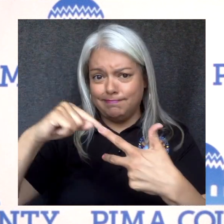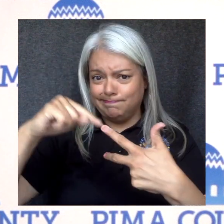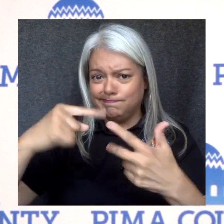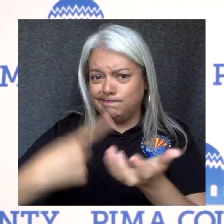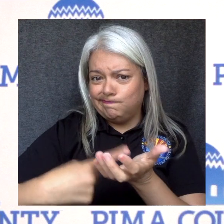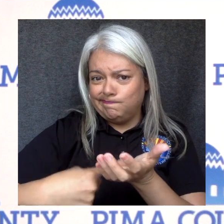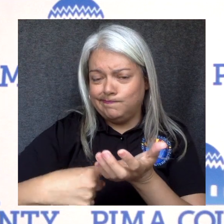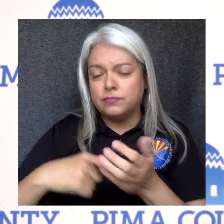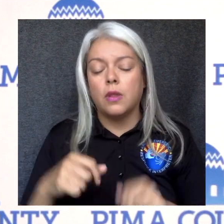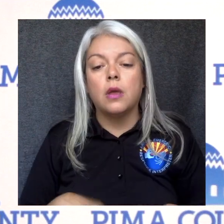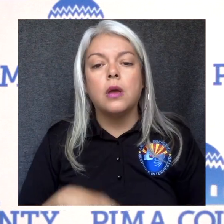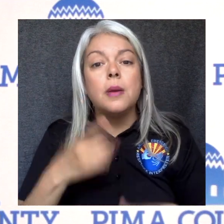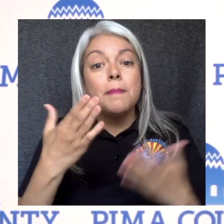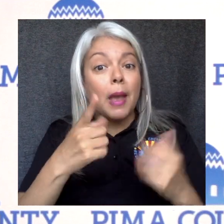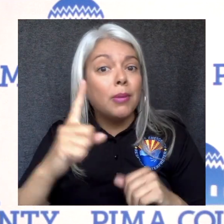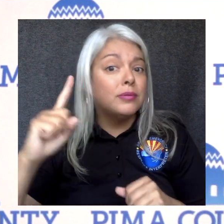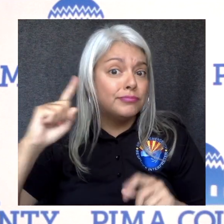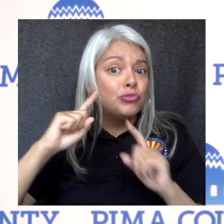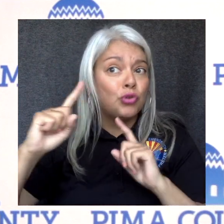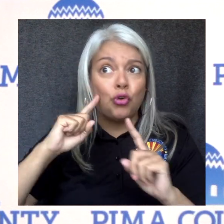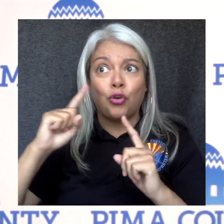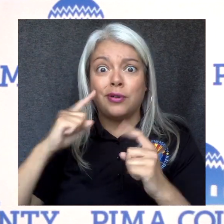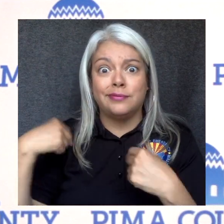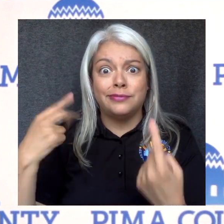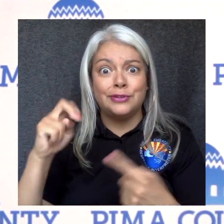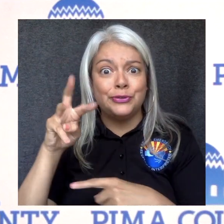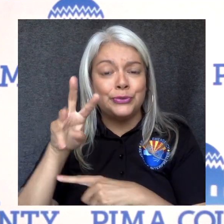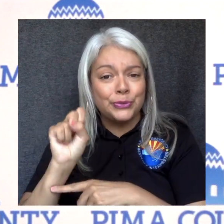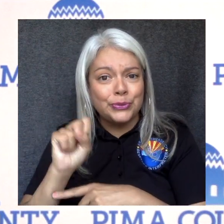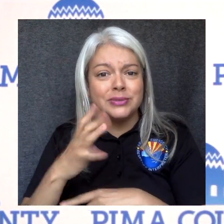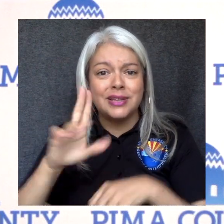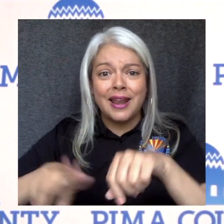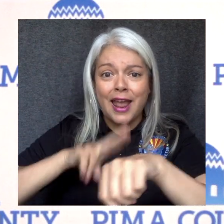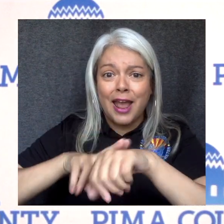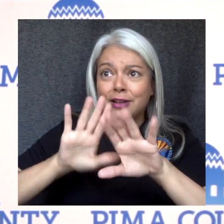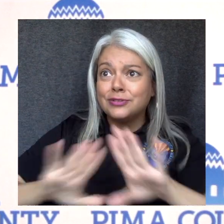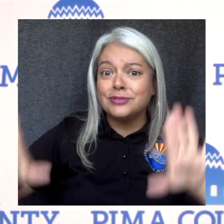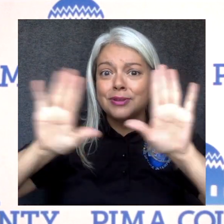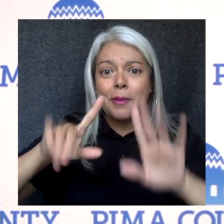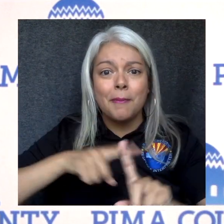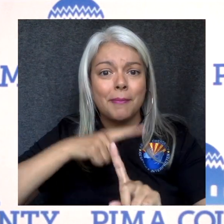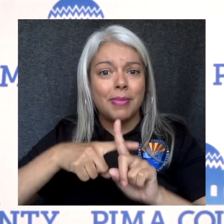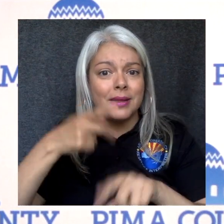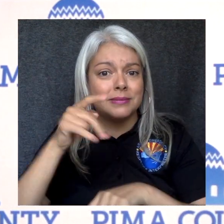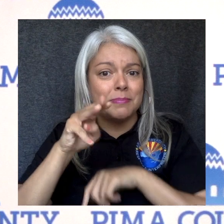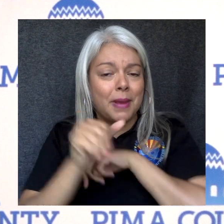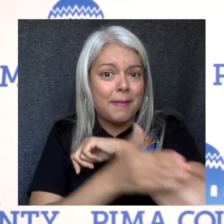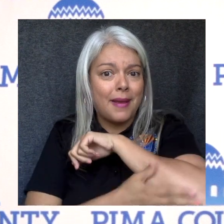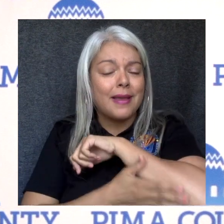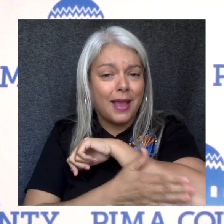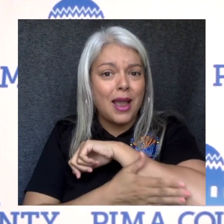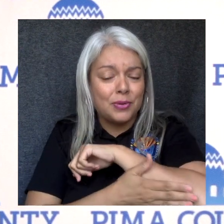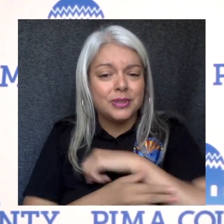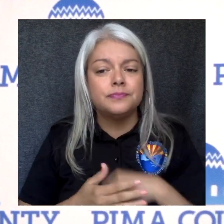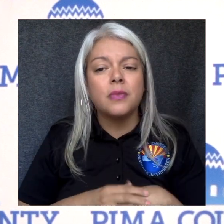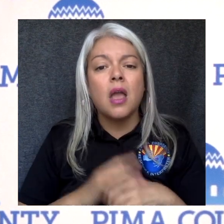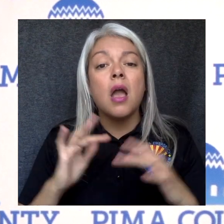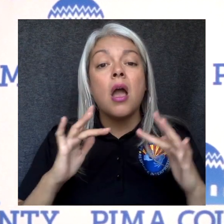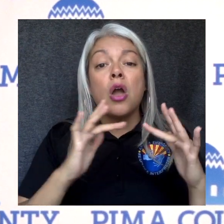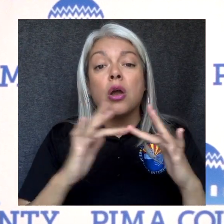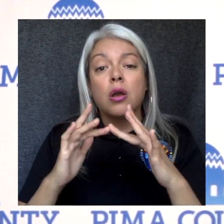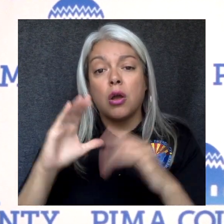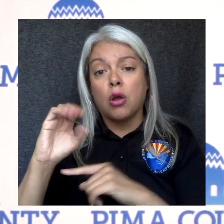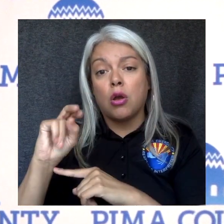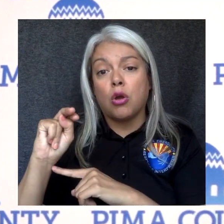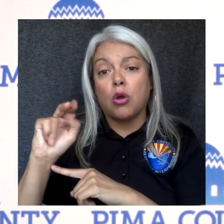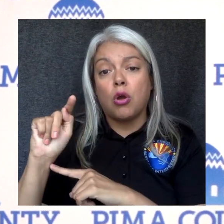You've probably heard a lot about it because it's been in the news lately, both nationally as well as for Pima County. Our contact